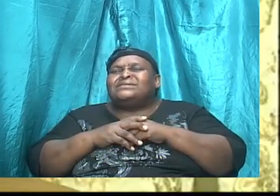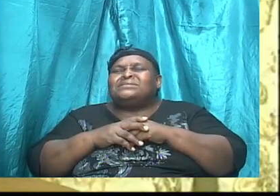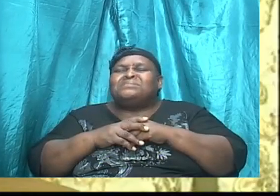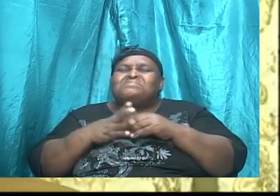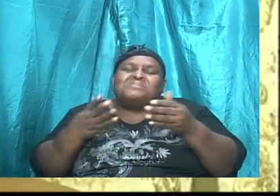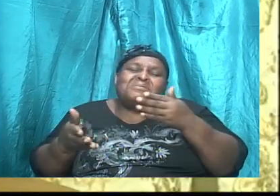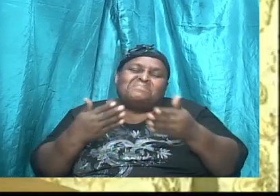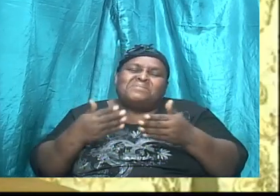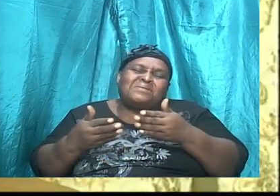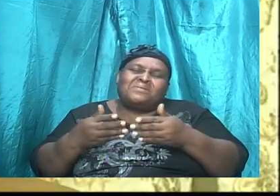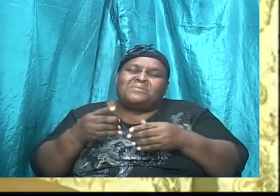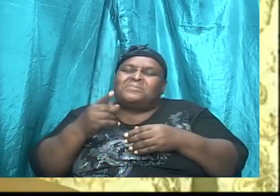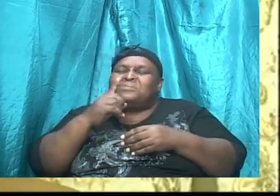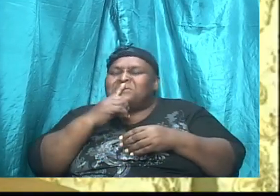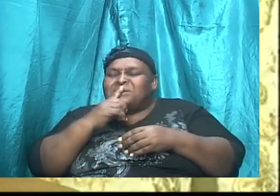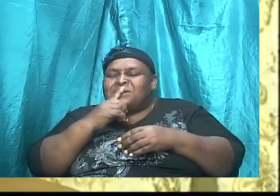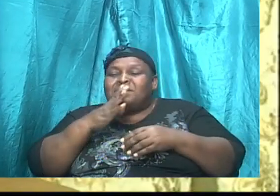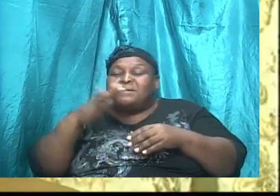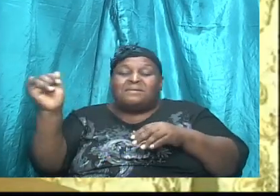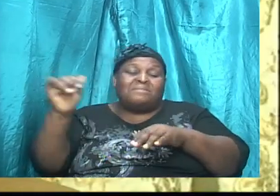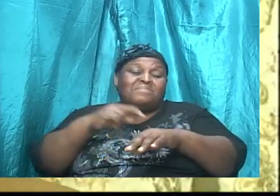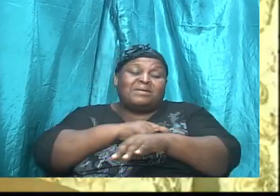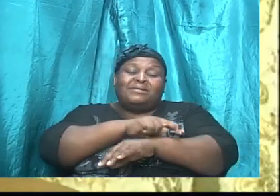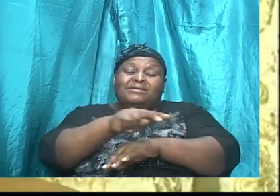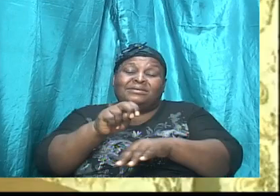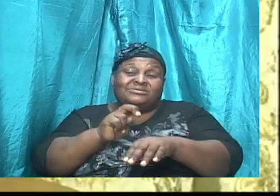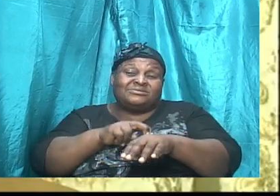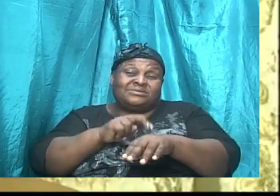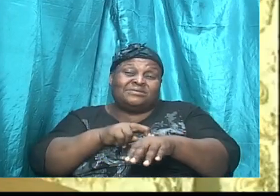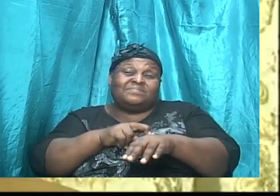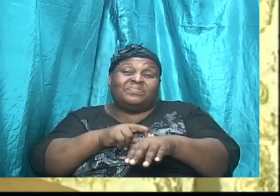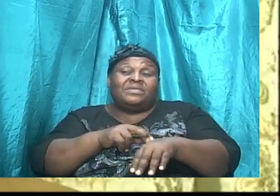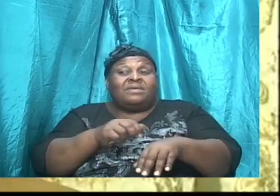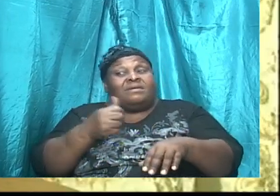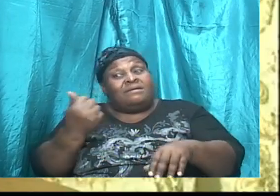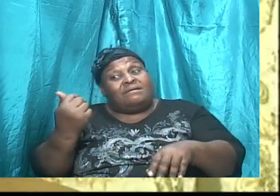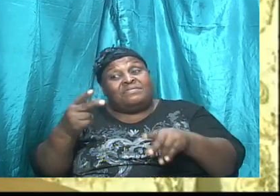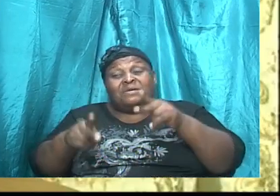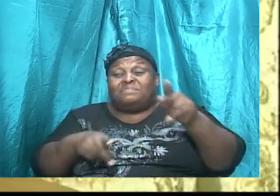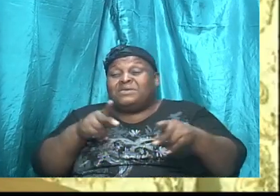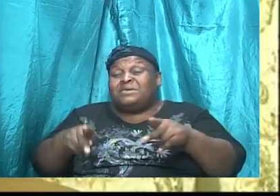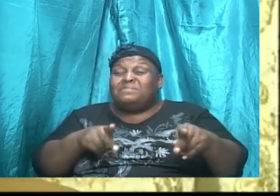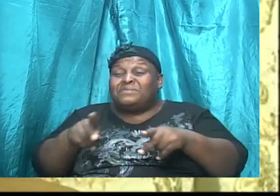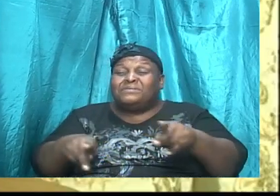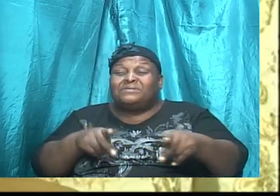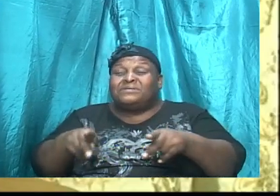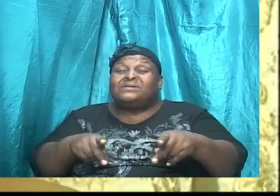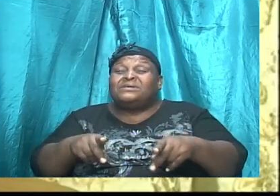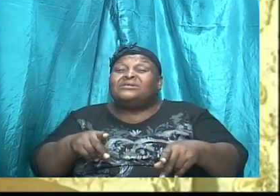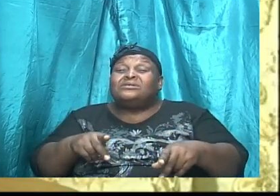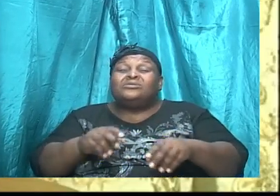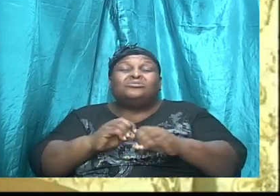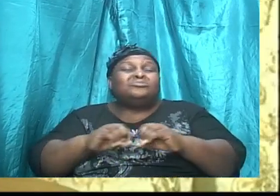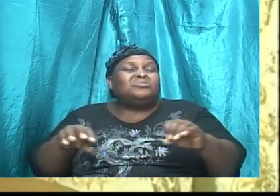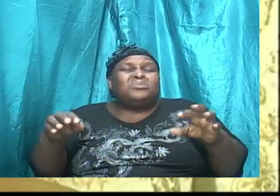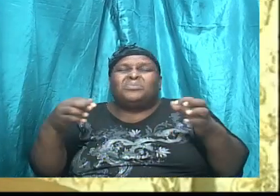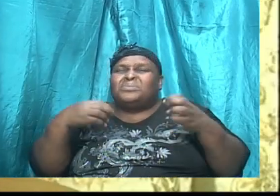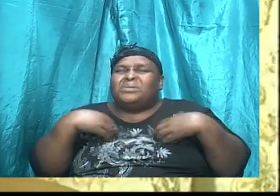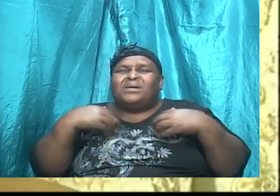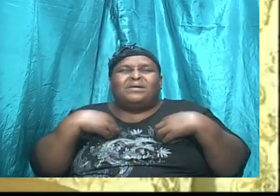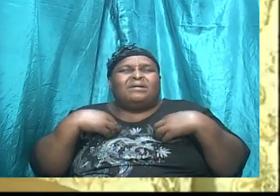quiet by nature. Right? So there are other folks that are not of that disposition.